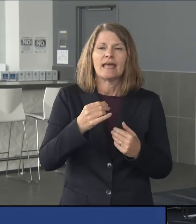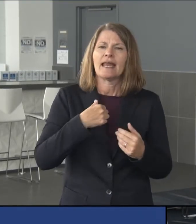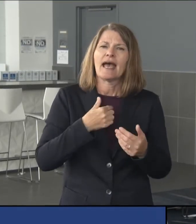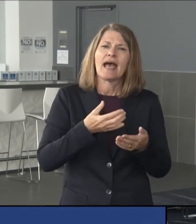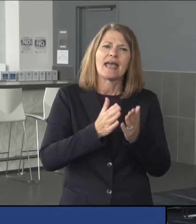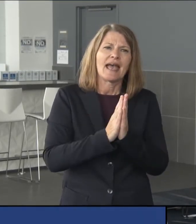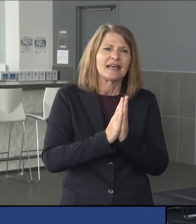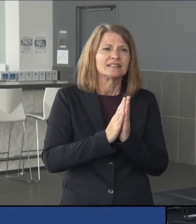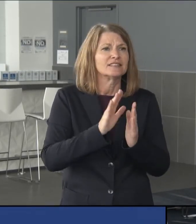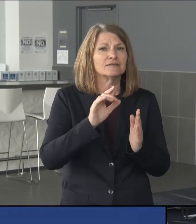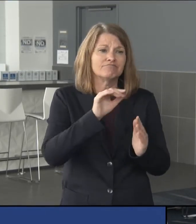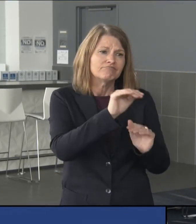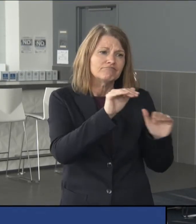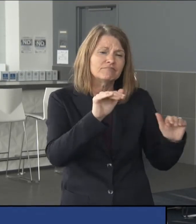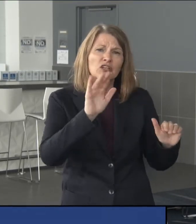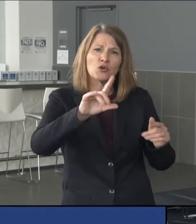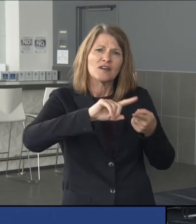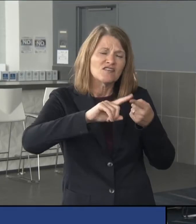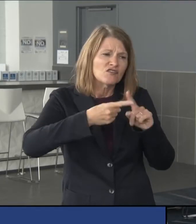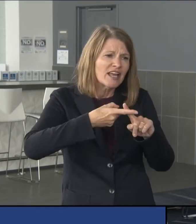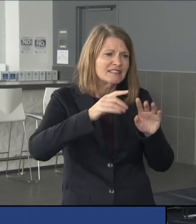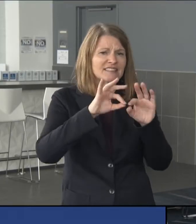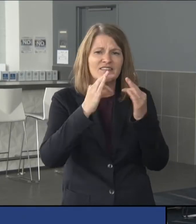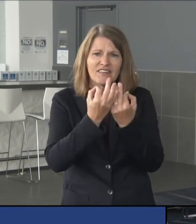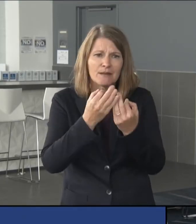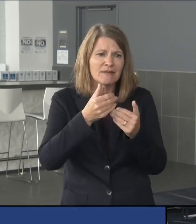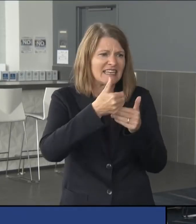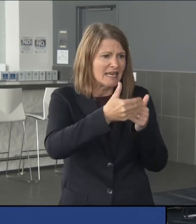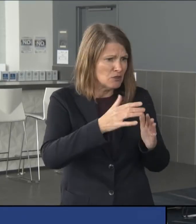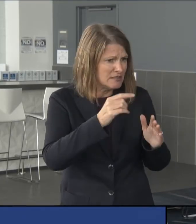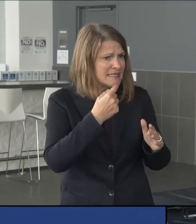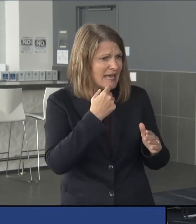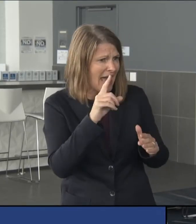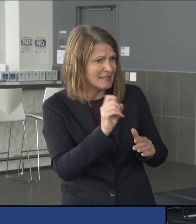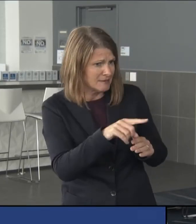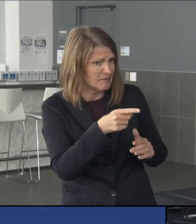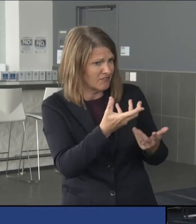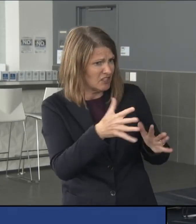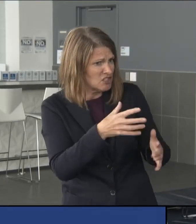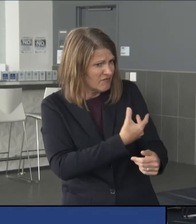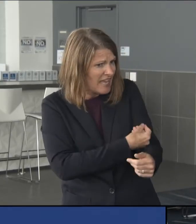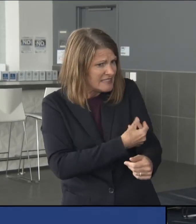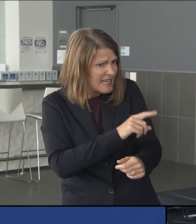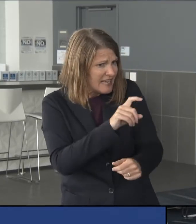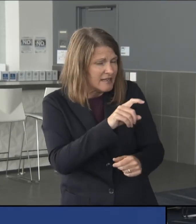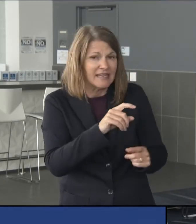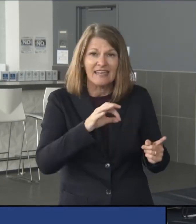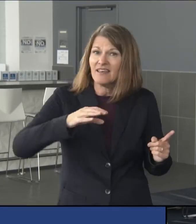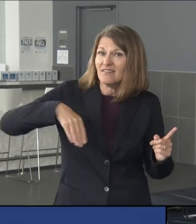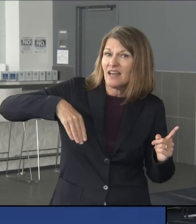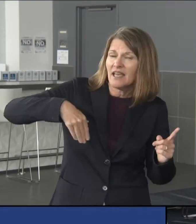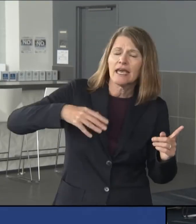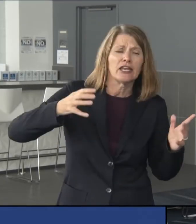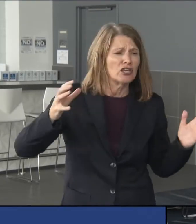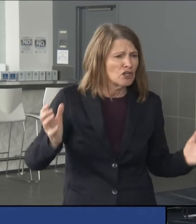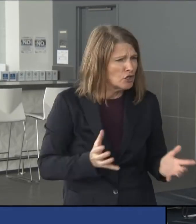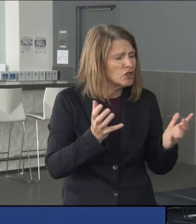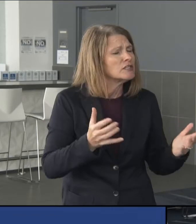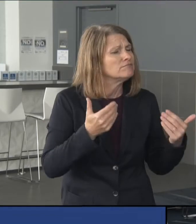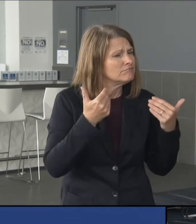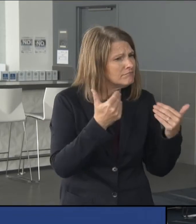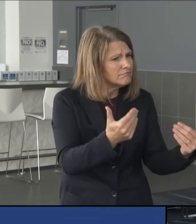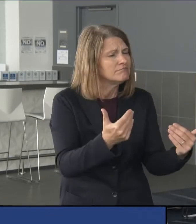ask your friends, family, and neighbors if they're vaccinated, and if not, encourage them to take the first step.